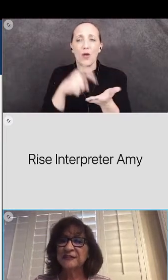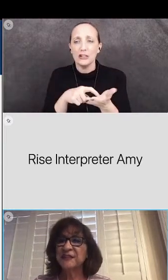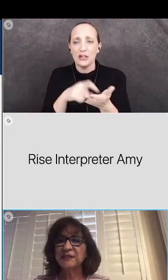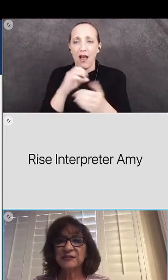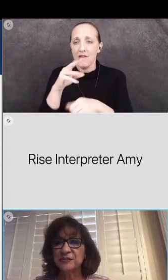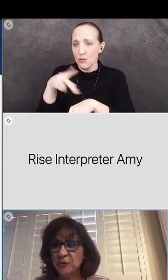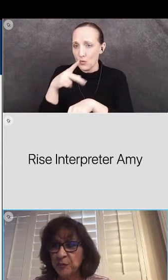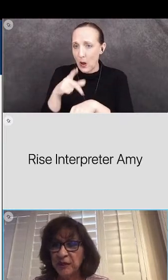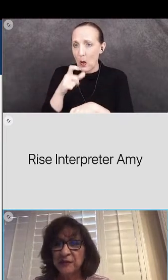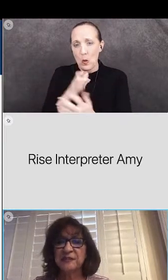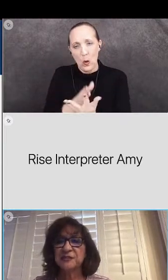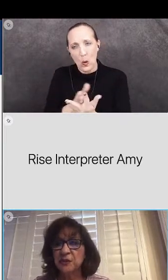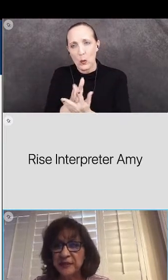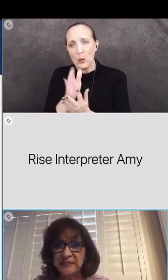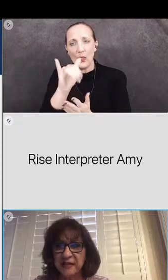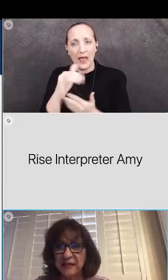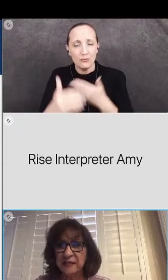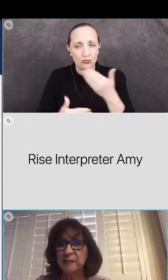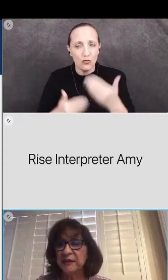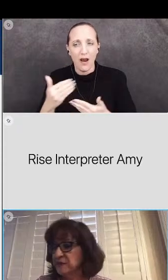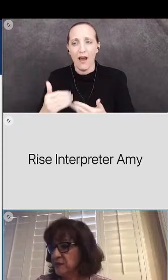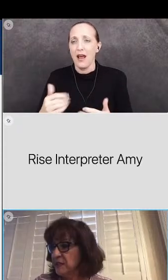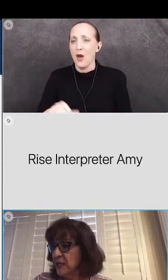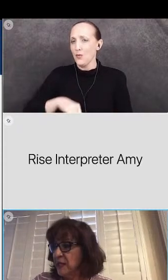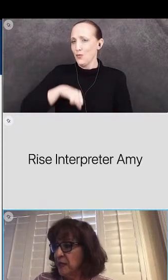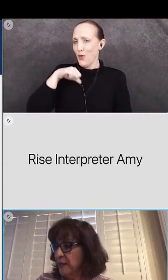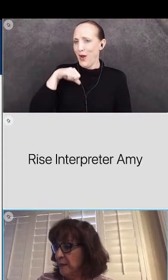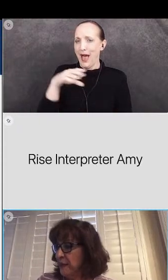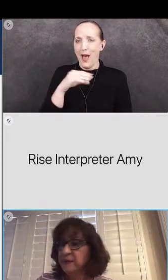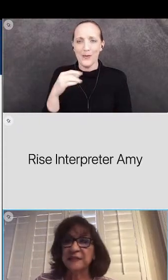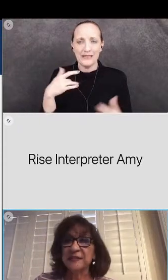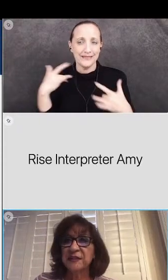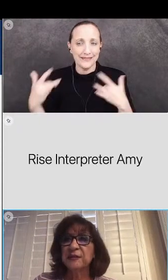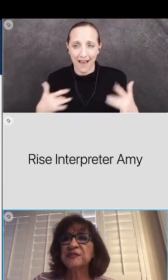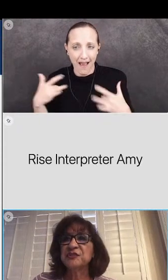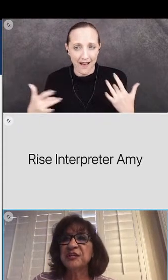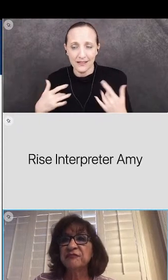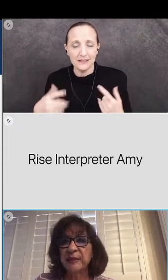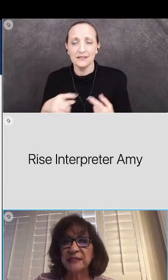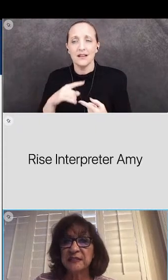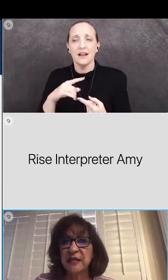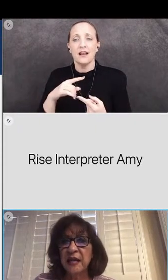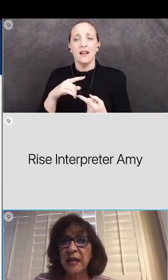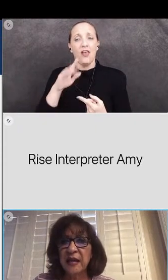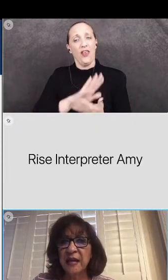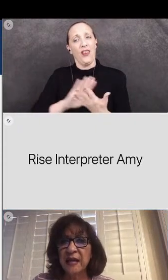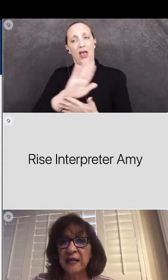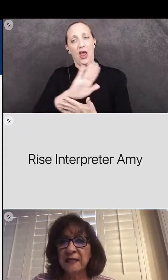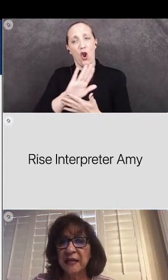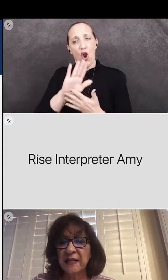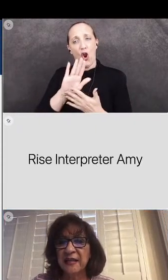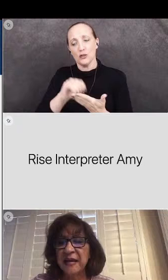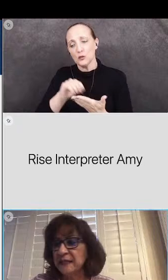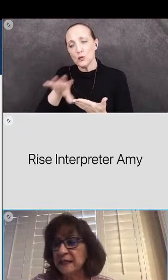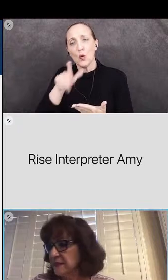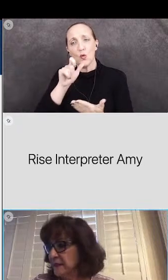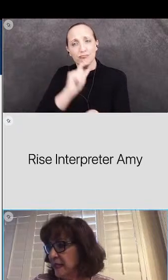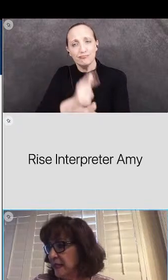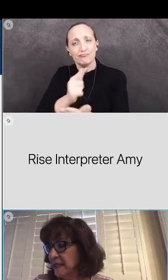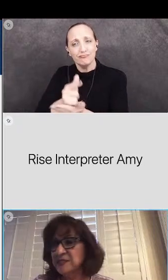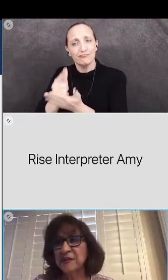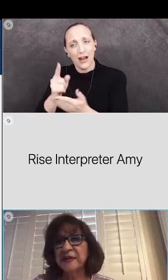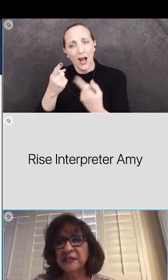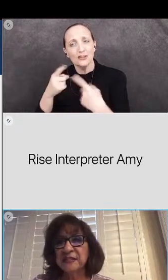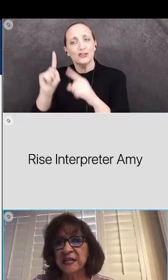through this process and they're so proud and so excited about this, about their achievement. And, and, and,